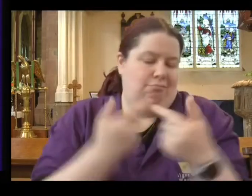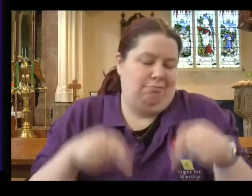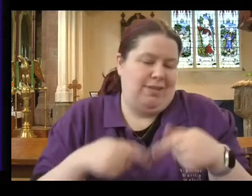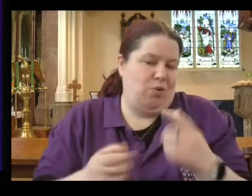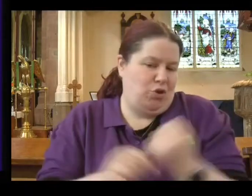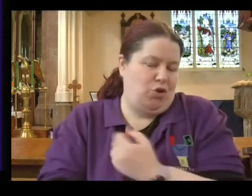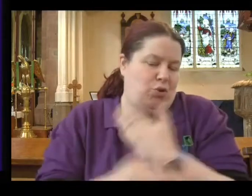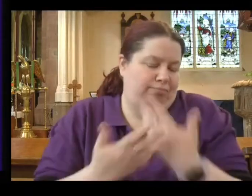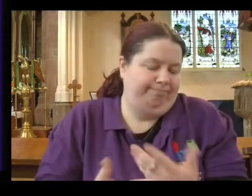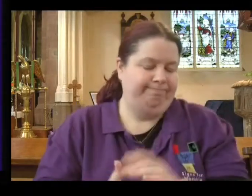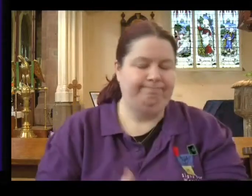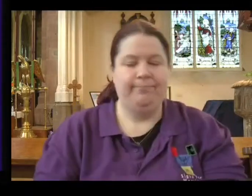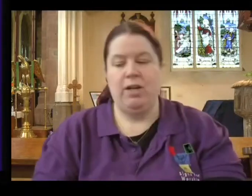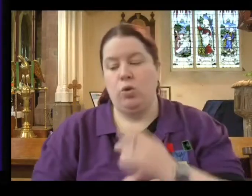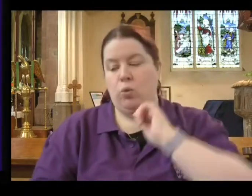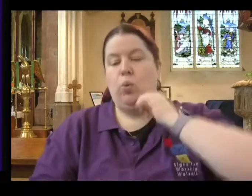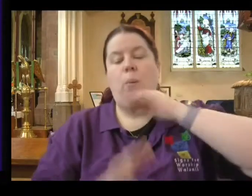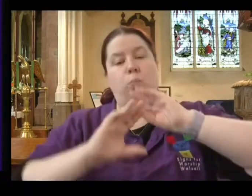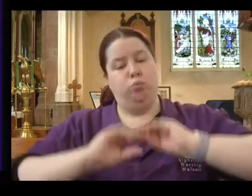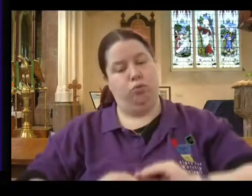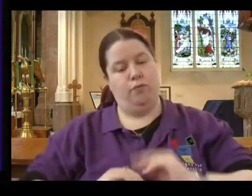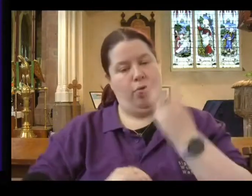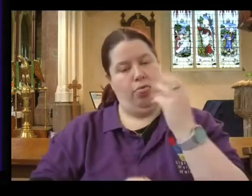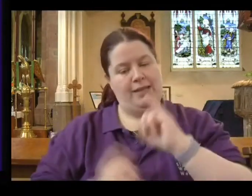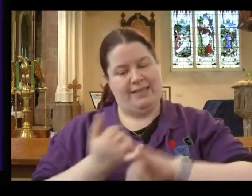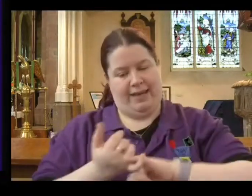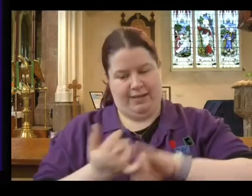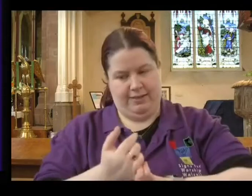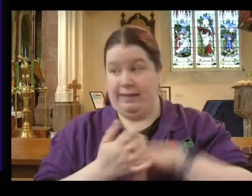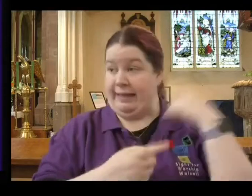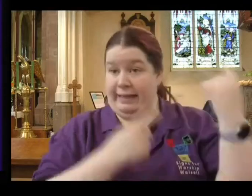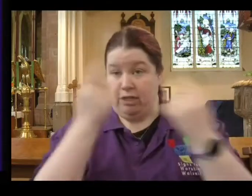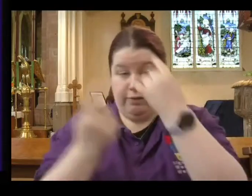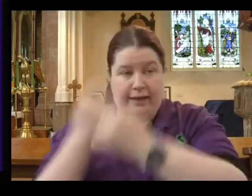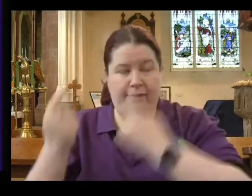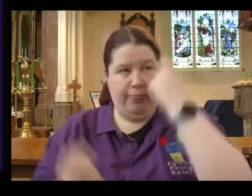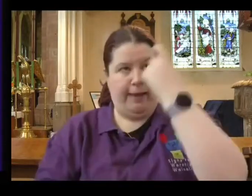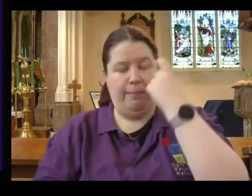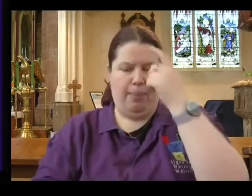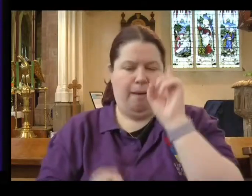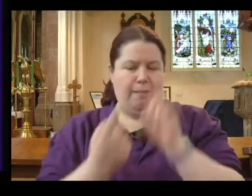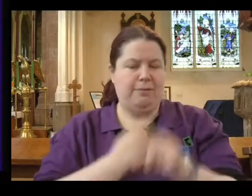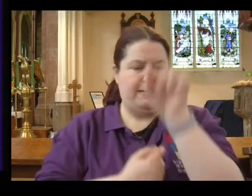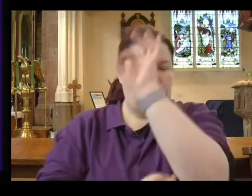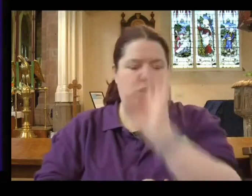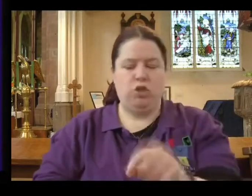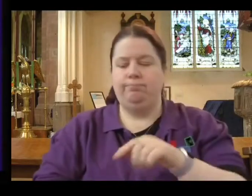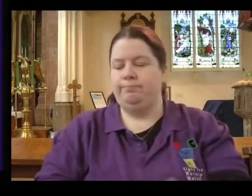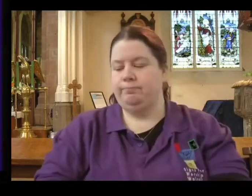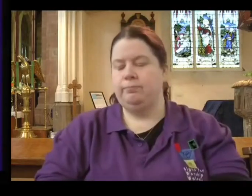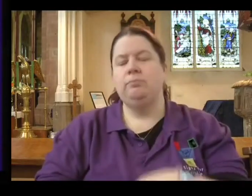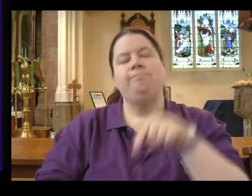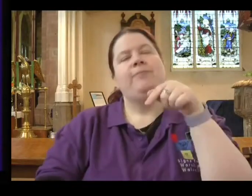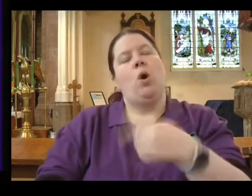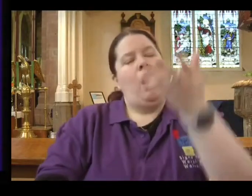So I'm going to pause now for 30 seconds, and we're going to think. Every one of us can think of this question. What lessons